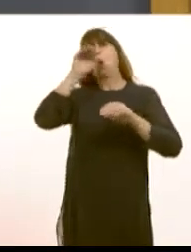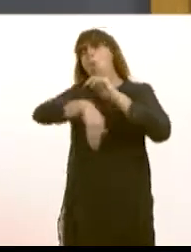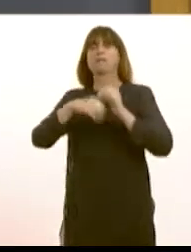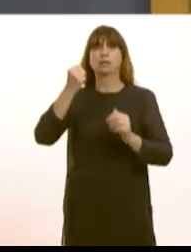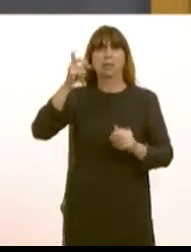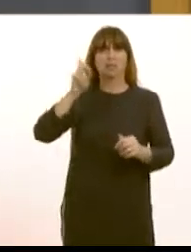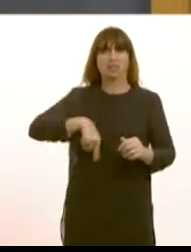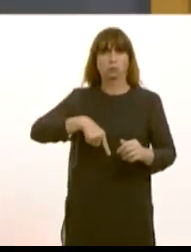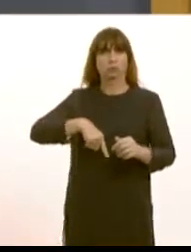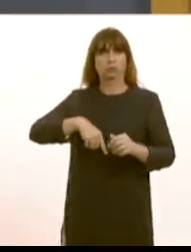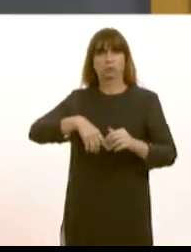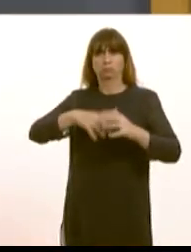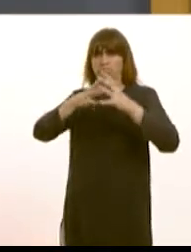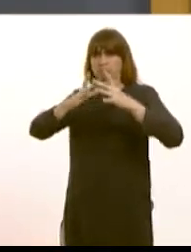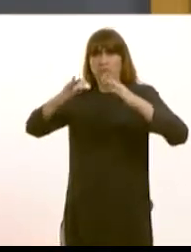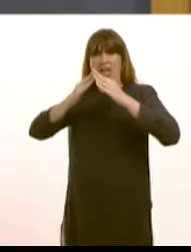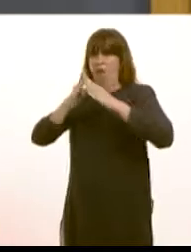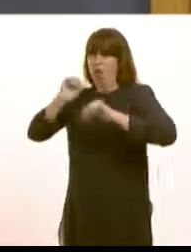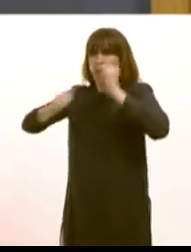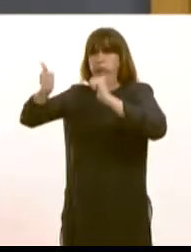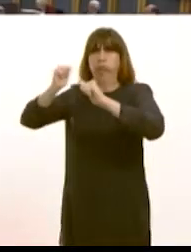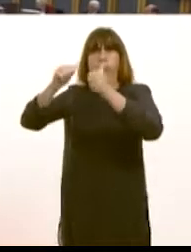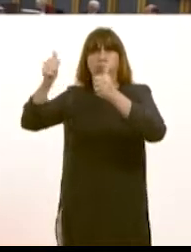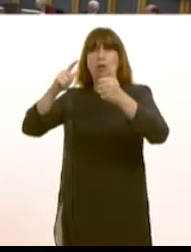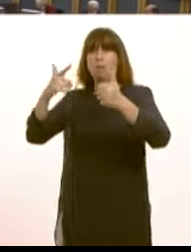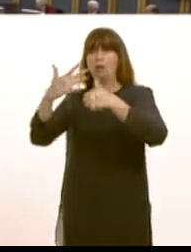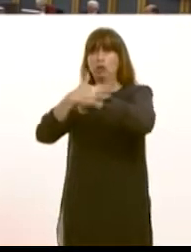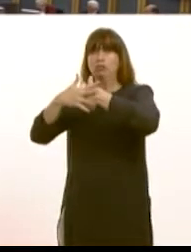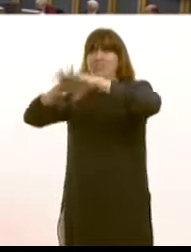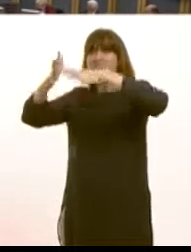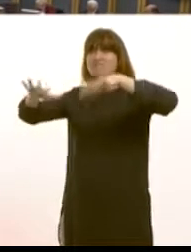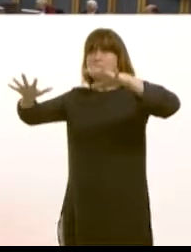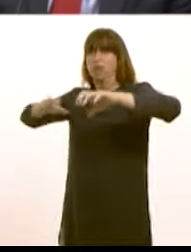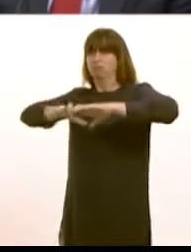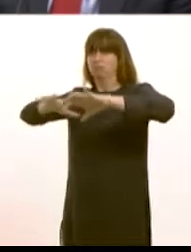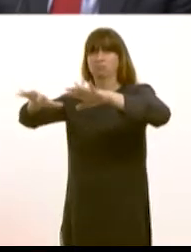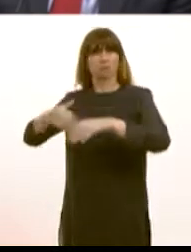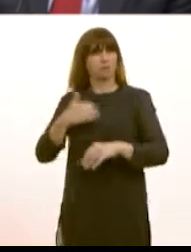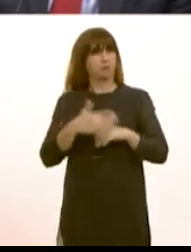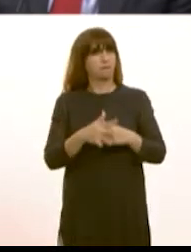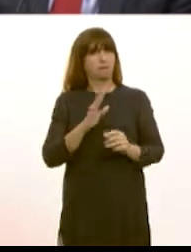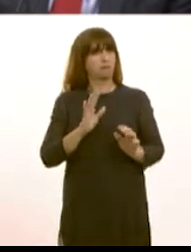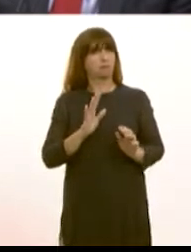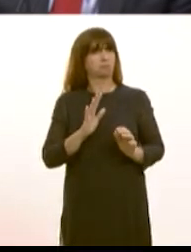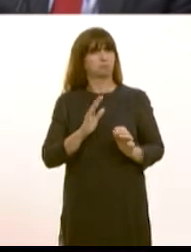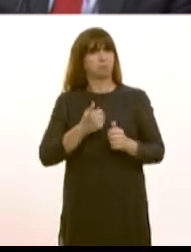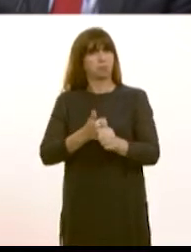boundaries with a large number of those on green fields I have never taken such a position